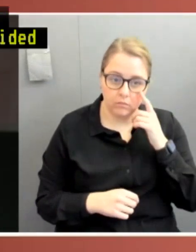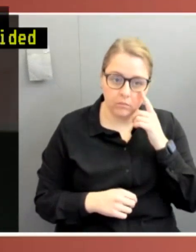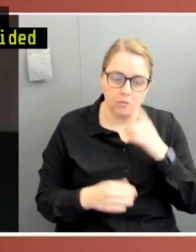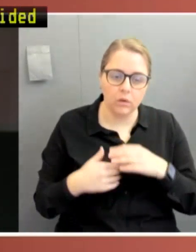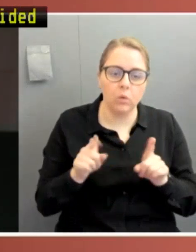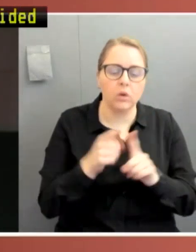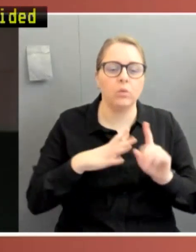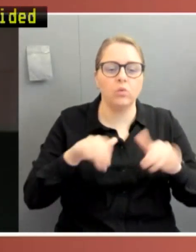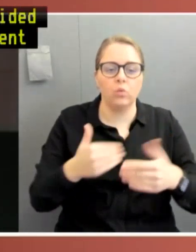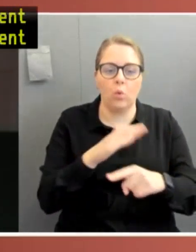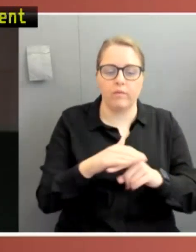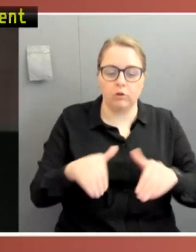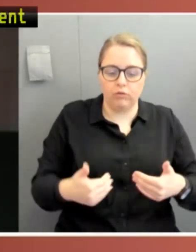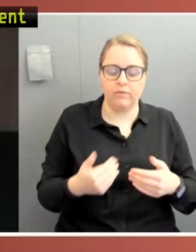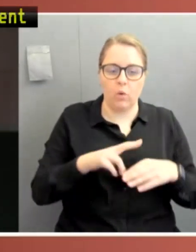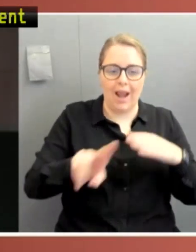Cabinet.